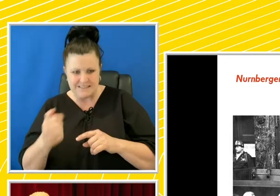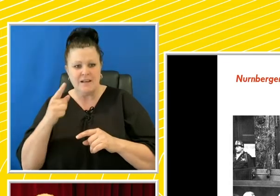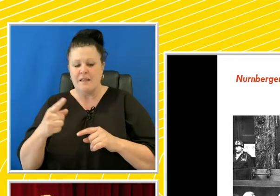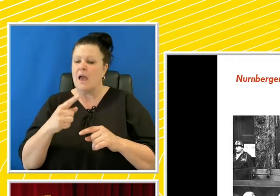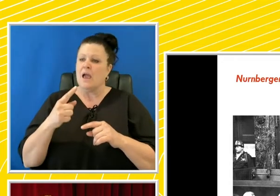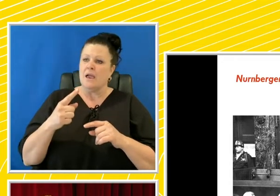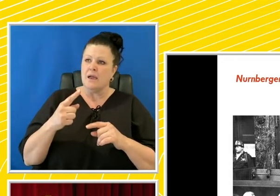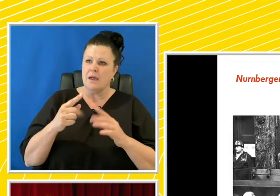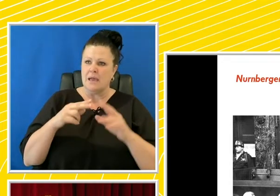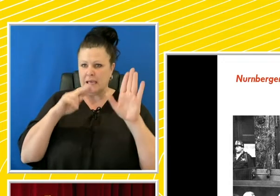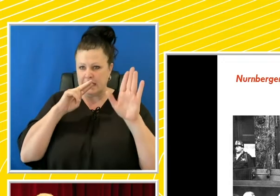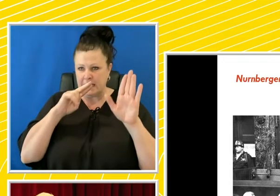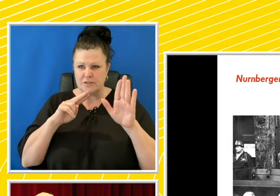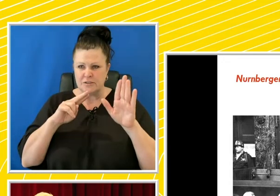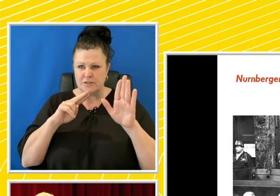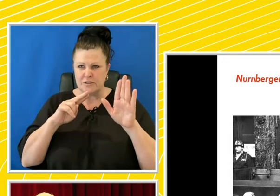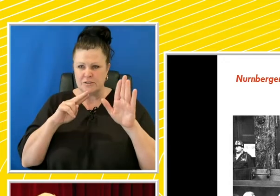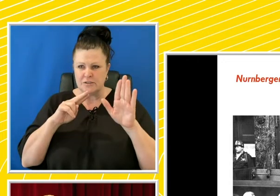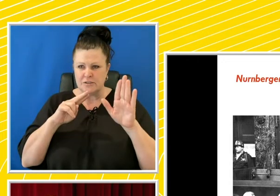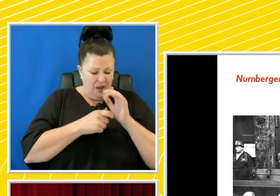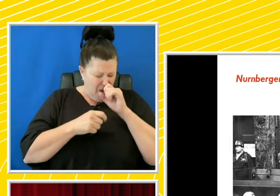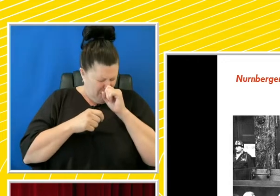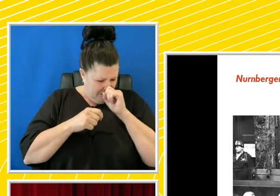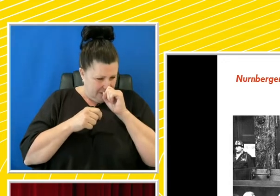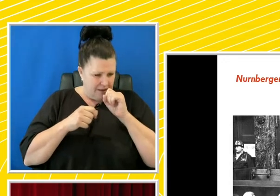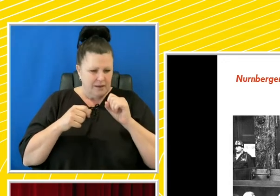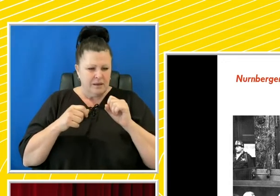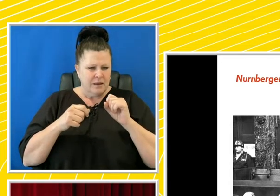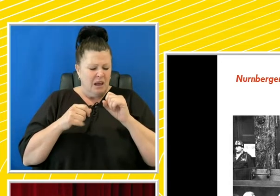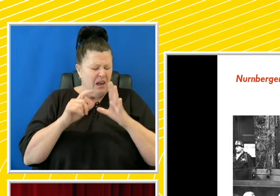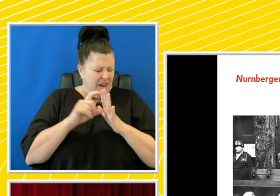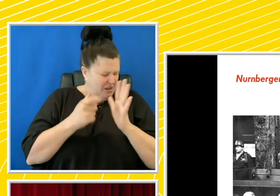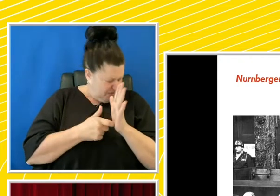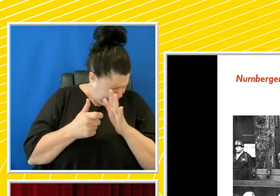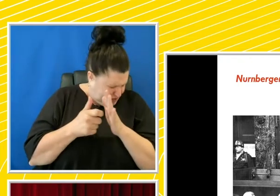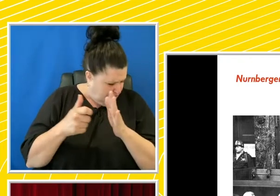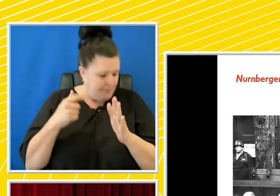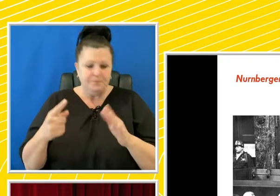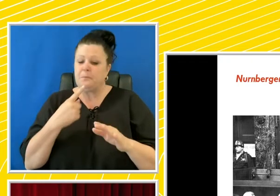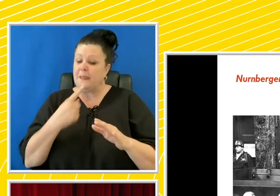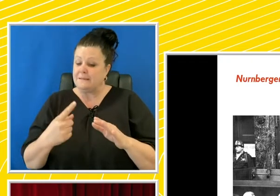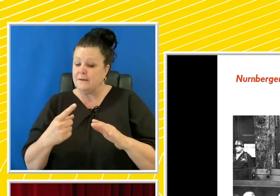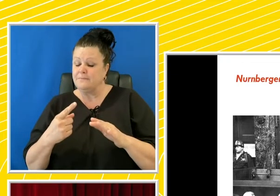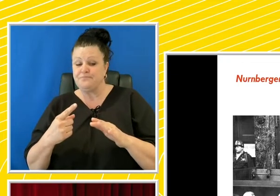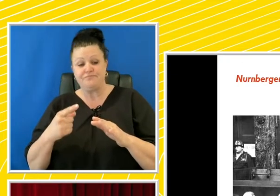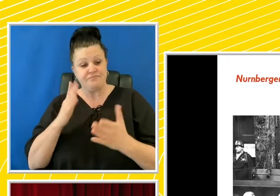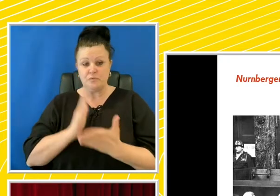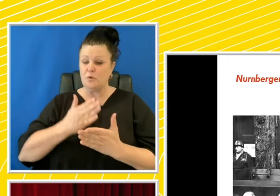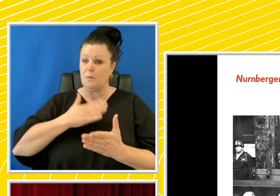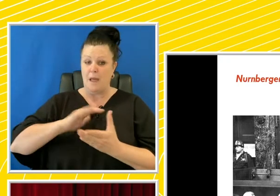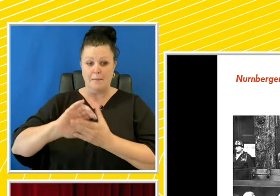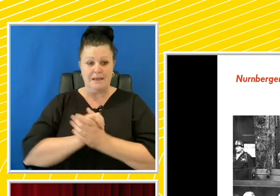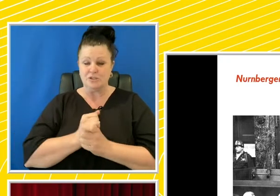Hitler's escort physician Karl Brandt, the quintessential Nazi doctor, averred, would you believe that it was a pleasure for me to receive the order to start